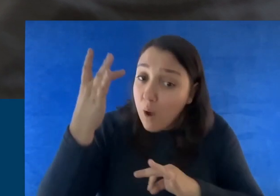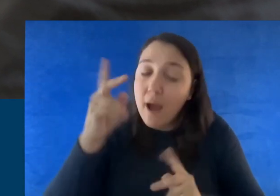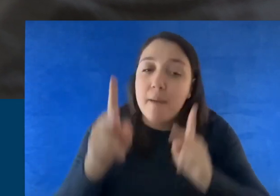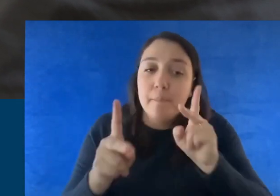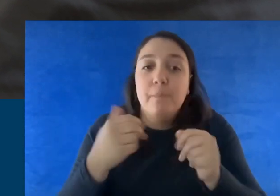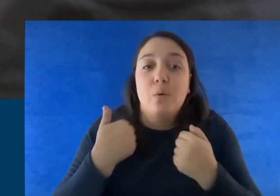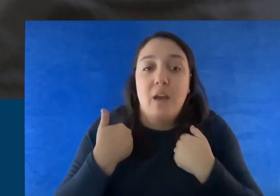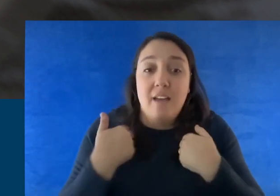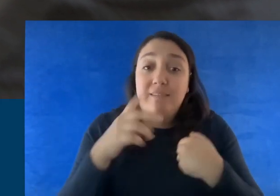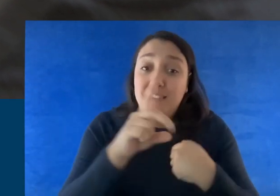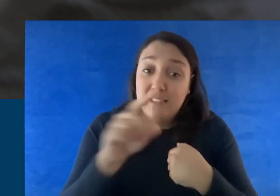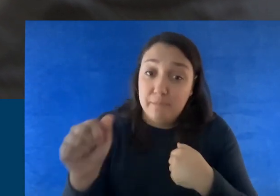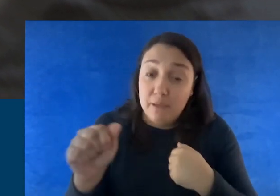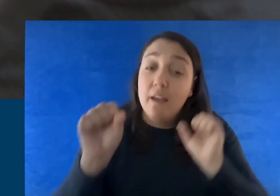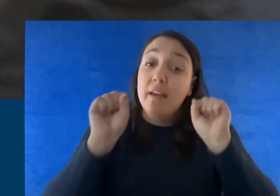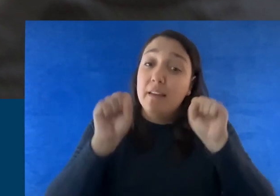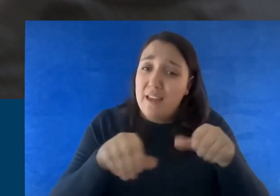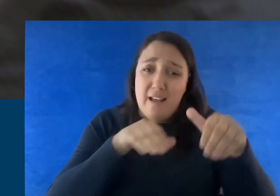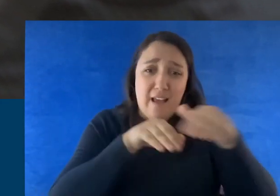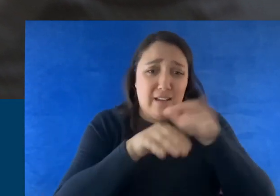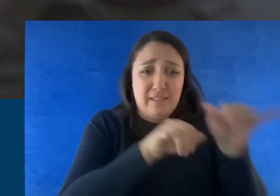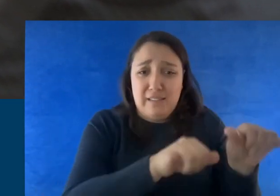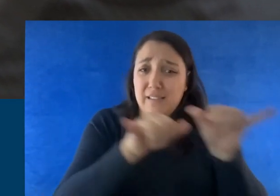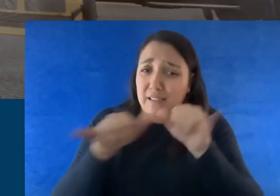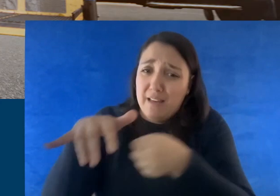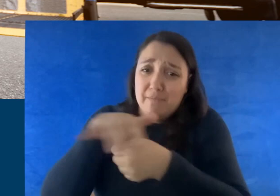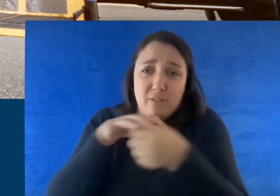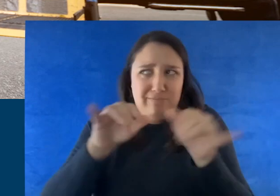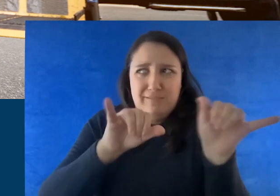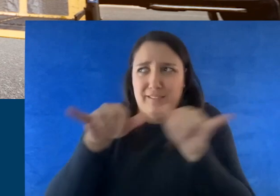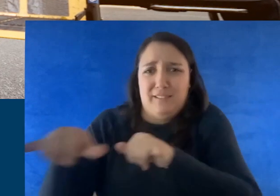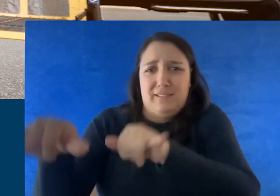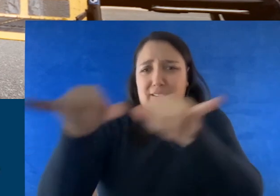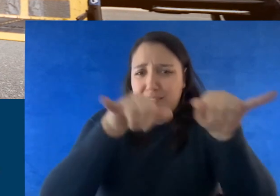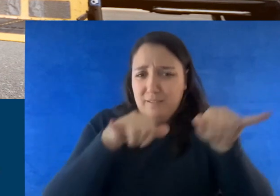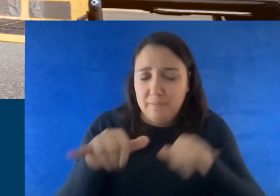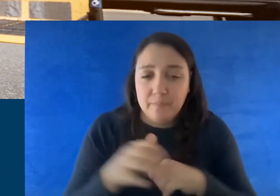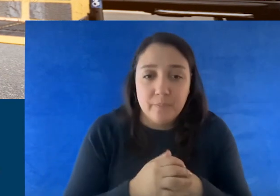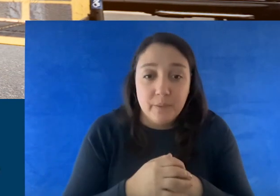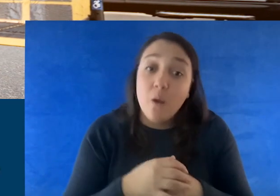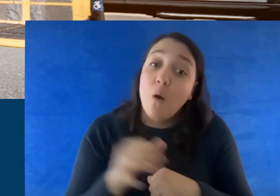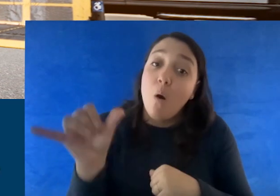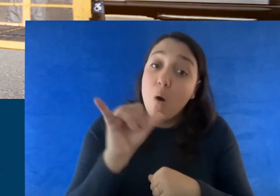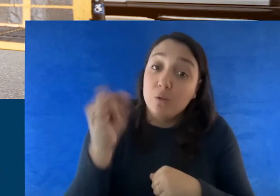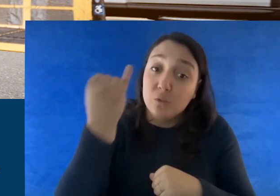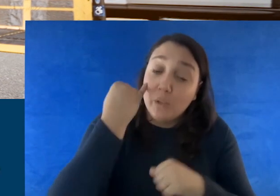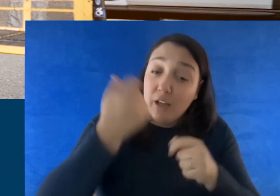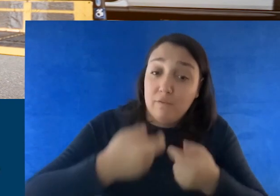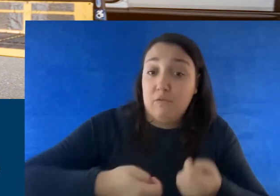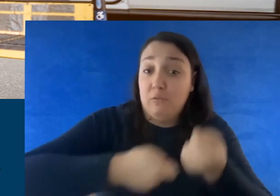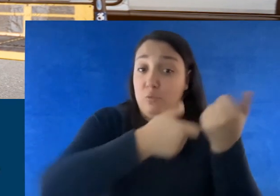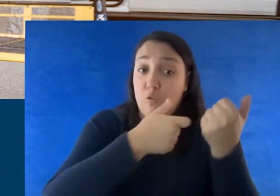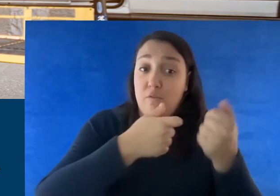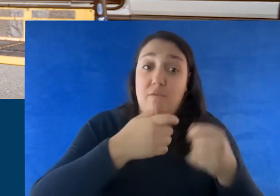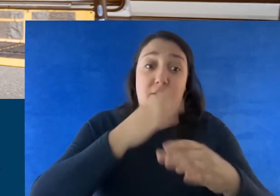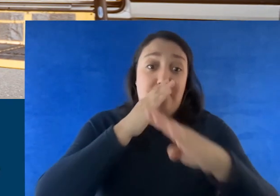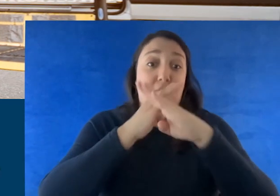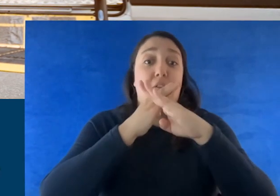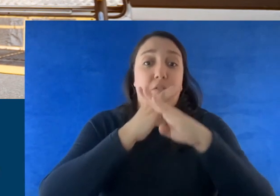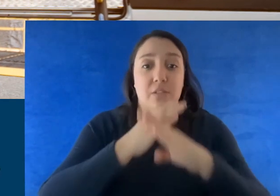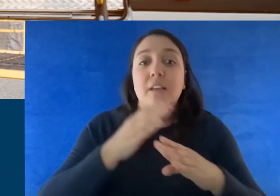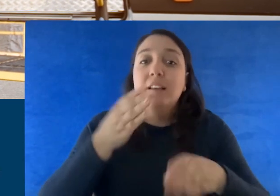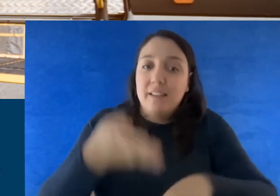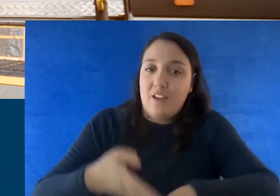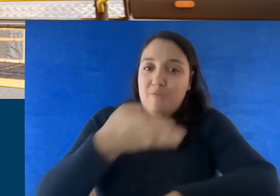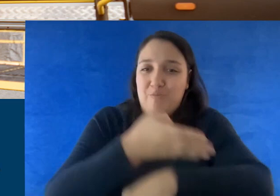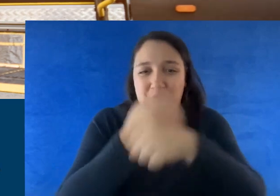to have access to the same facilities and services as everyone else. Additionally, removing access barriers can